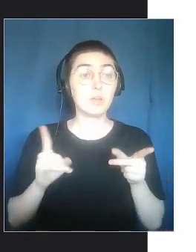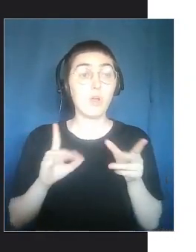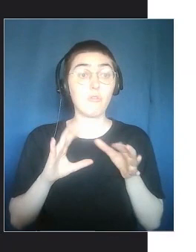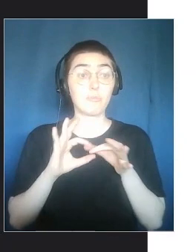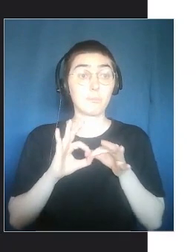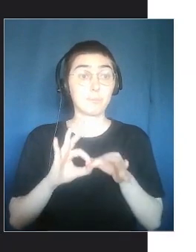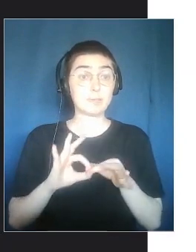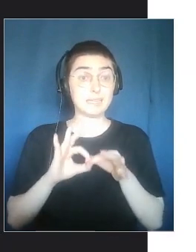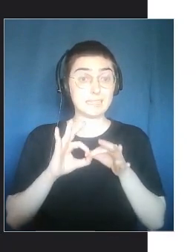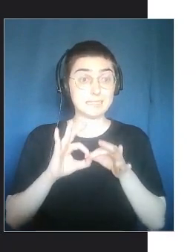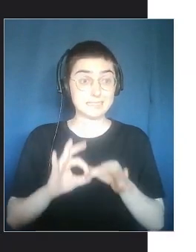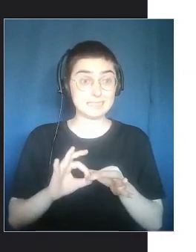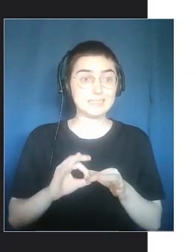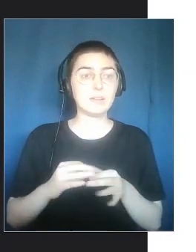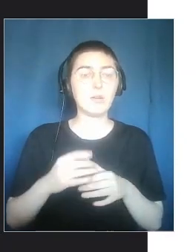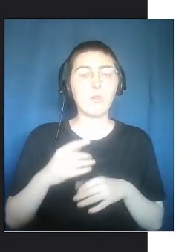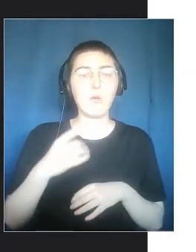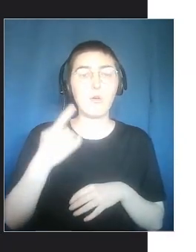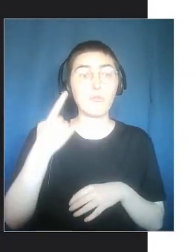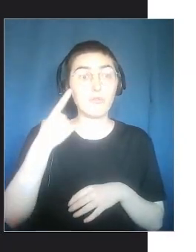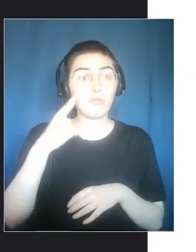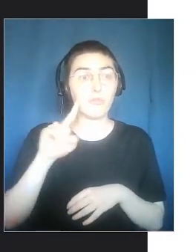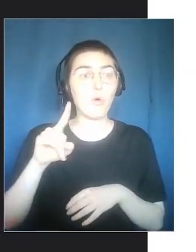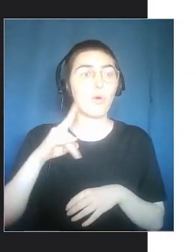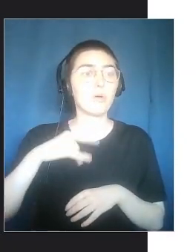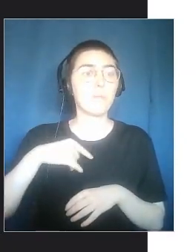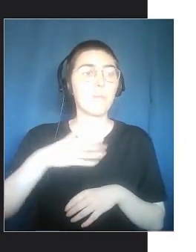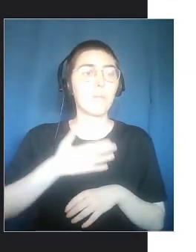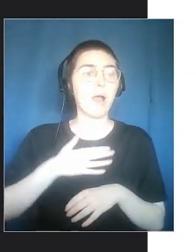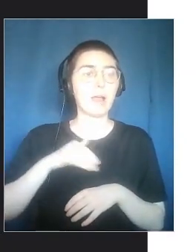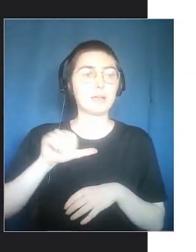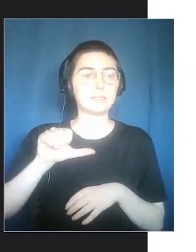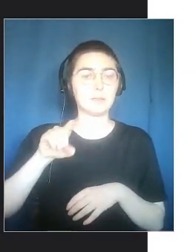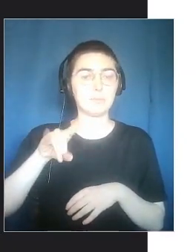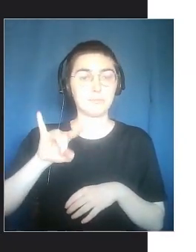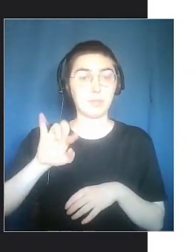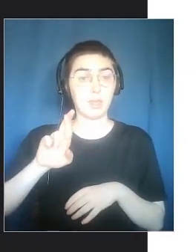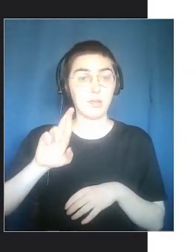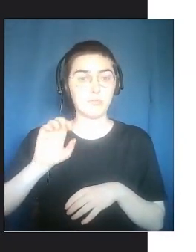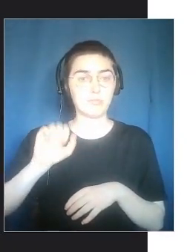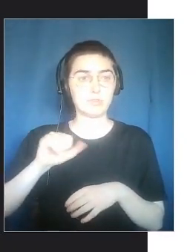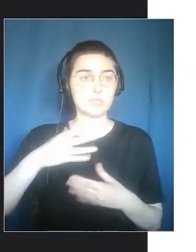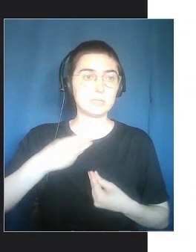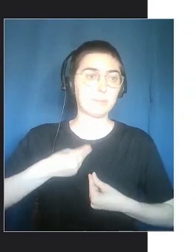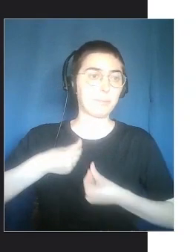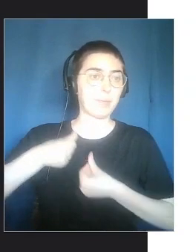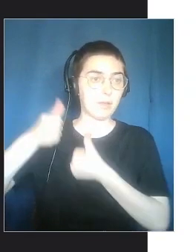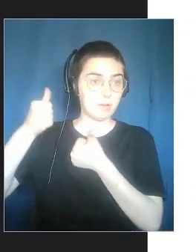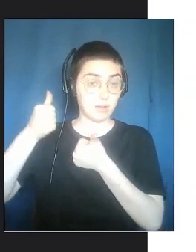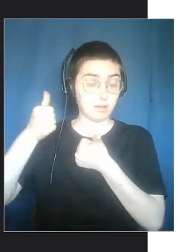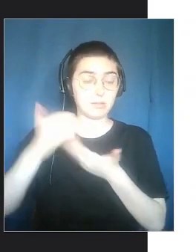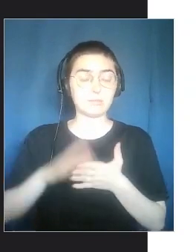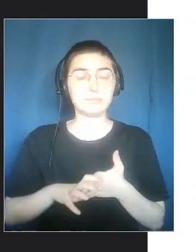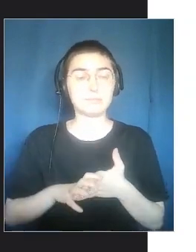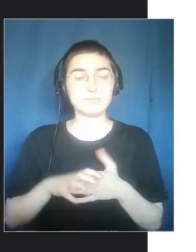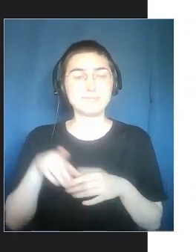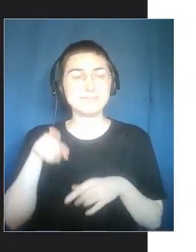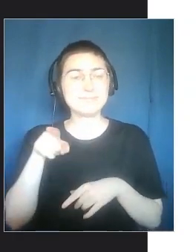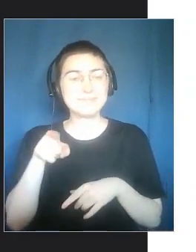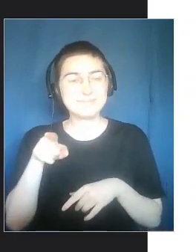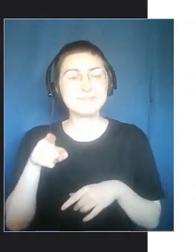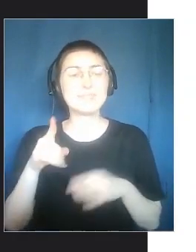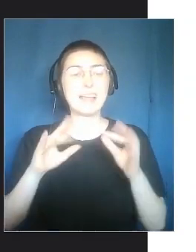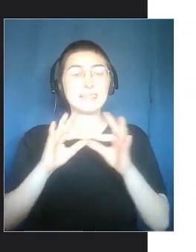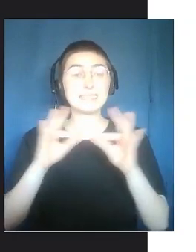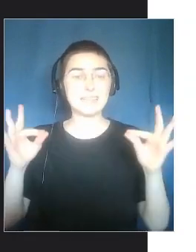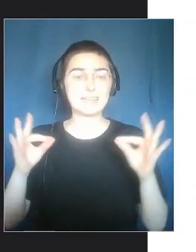moment of peace for body and soul. Thank you for this wonderful experience. This is what was written. Thank you, Simonetta. Simonetta